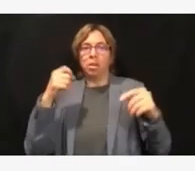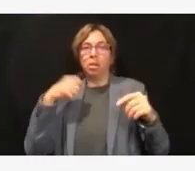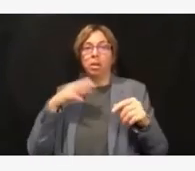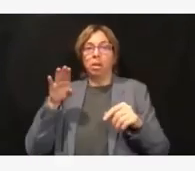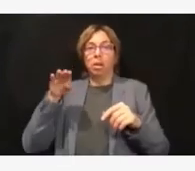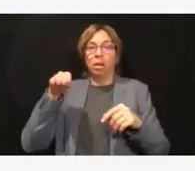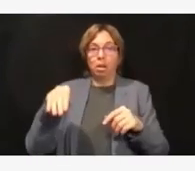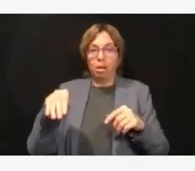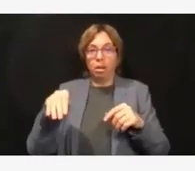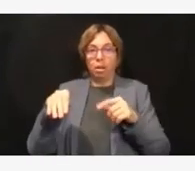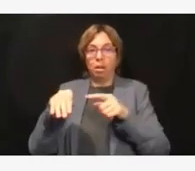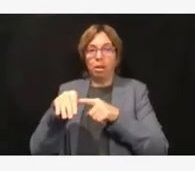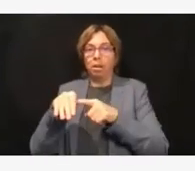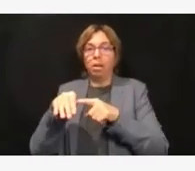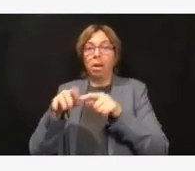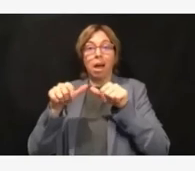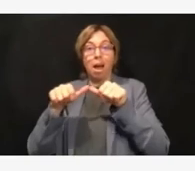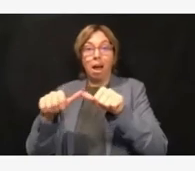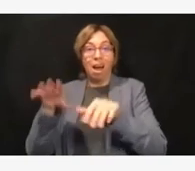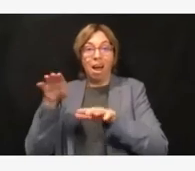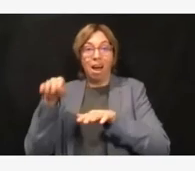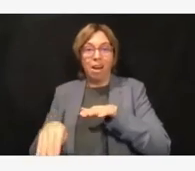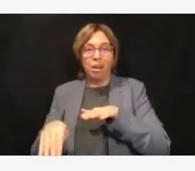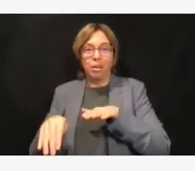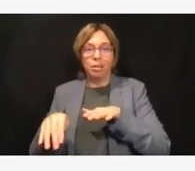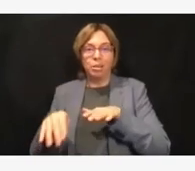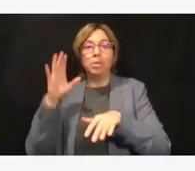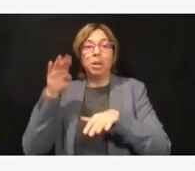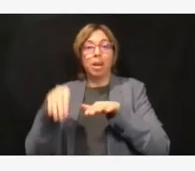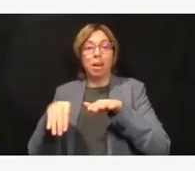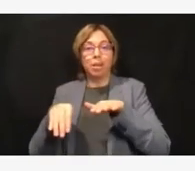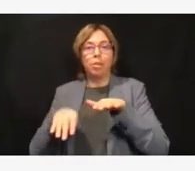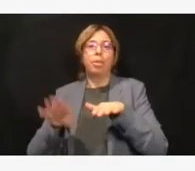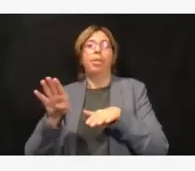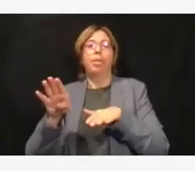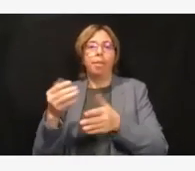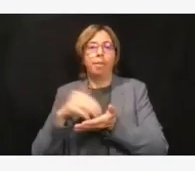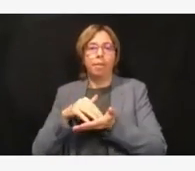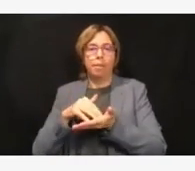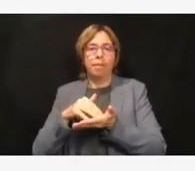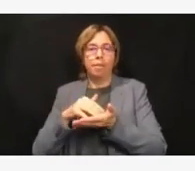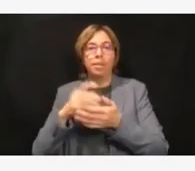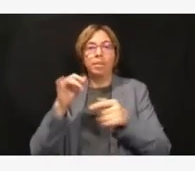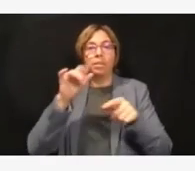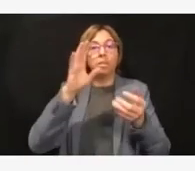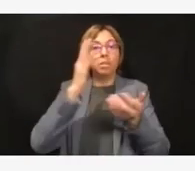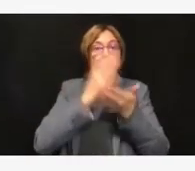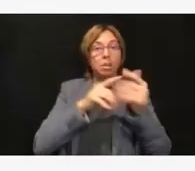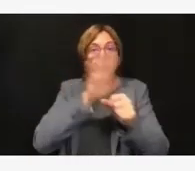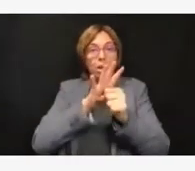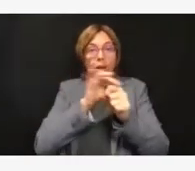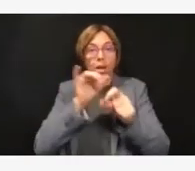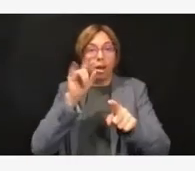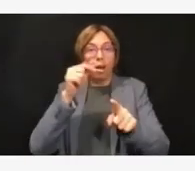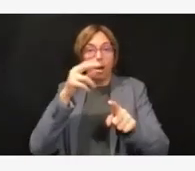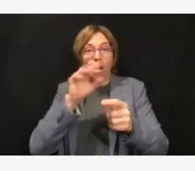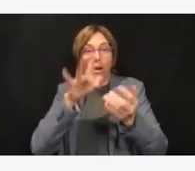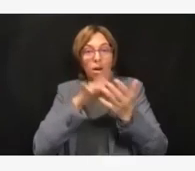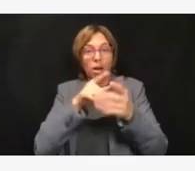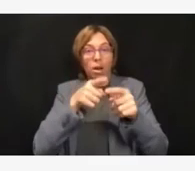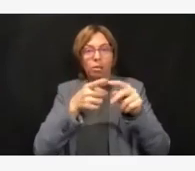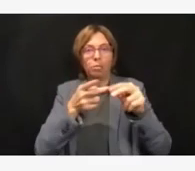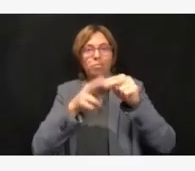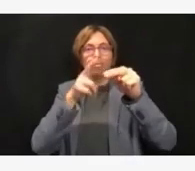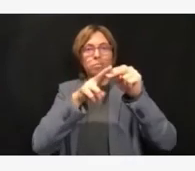are seeing increasing numbers. So we're very worried about that, and that we are going to start seeing a reversal of